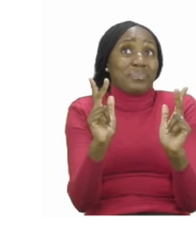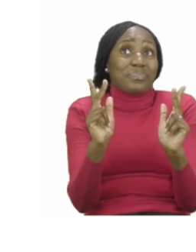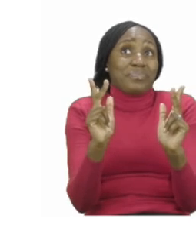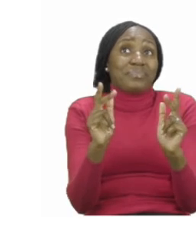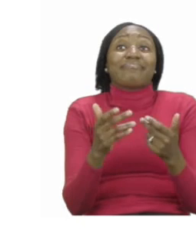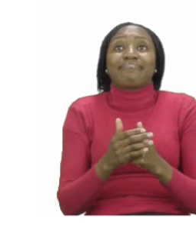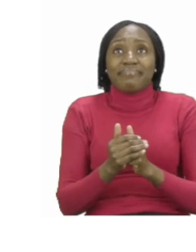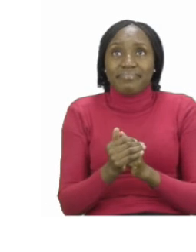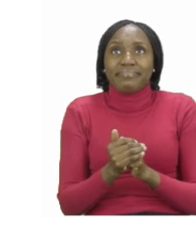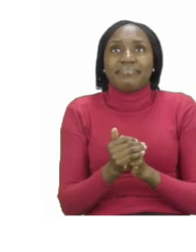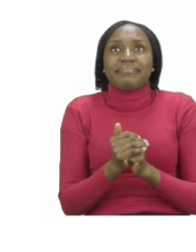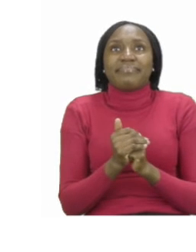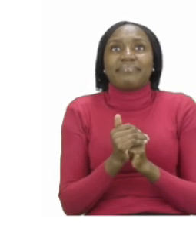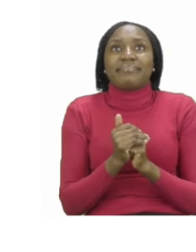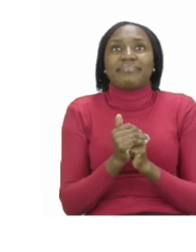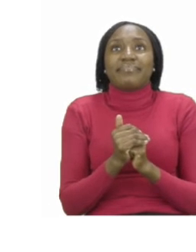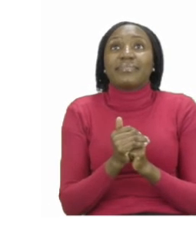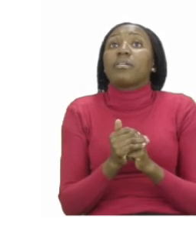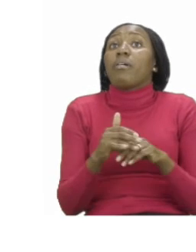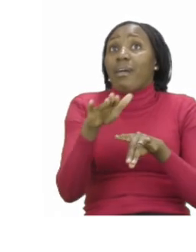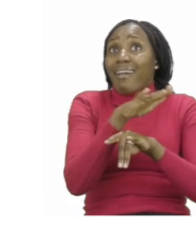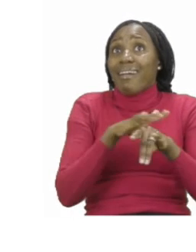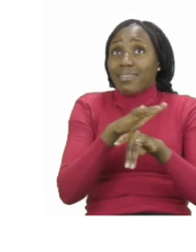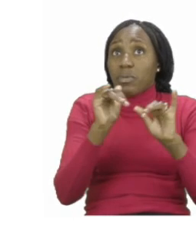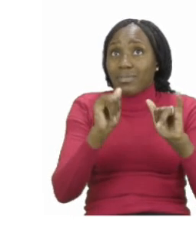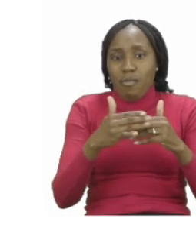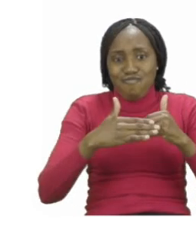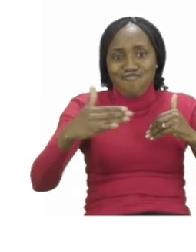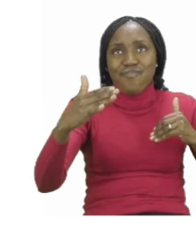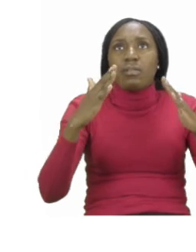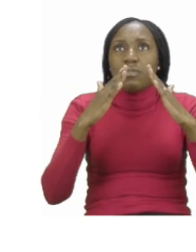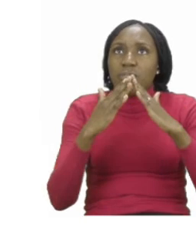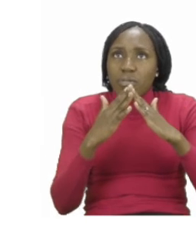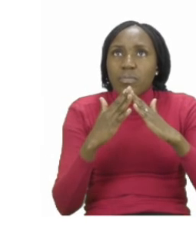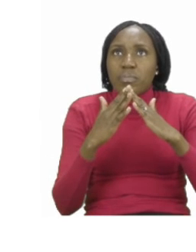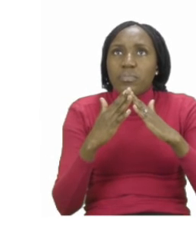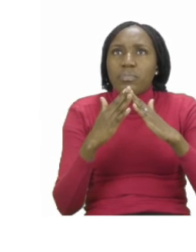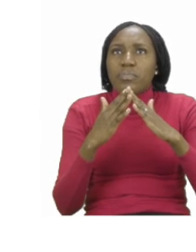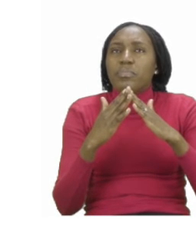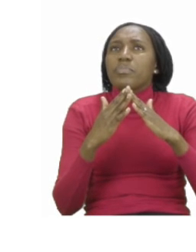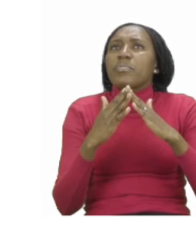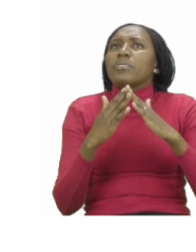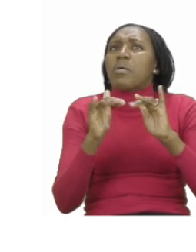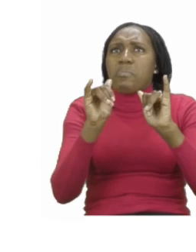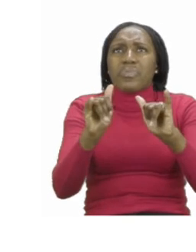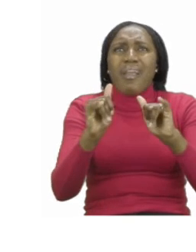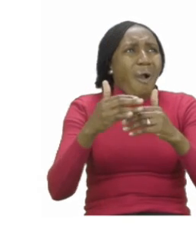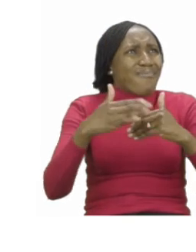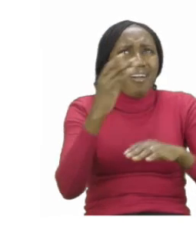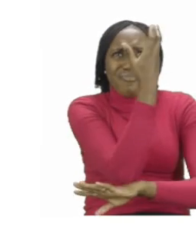A wild animal is an animal that lives in the